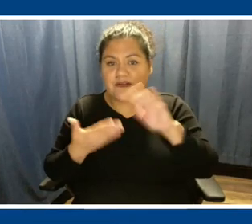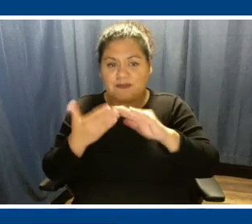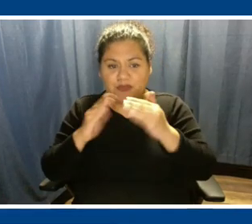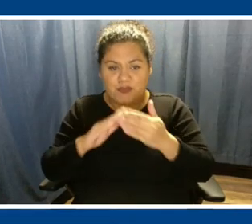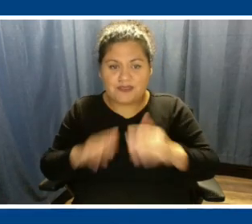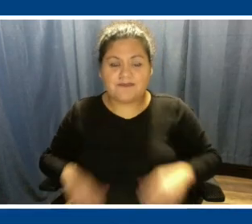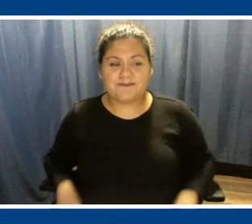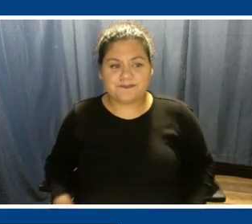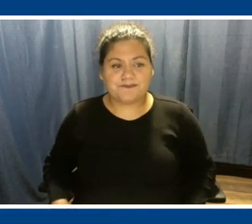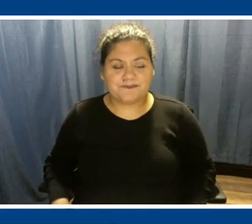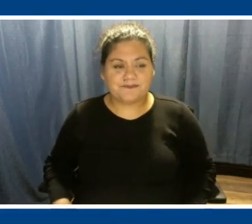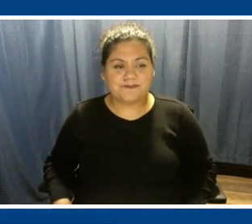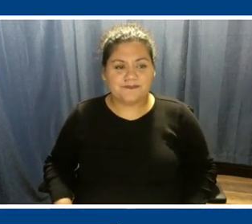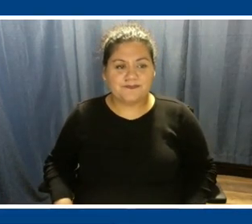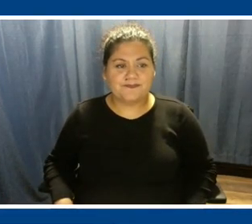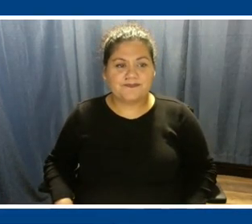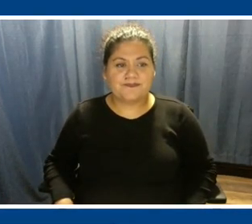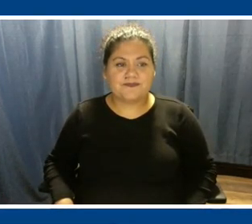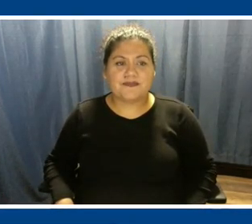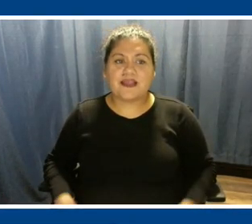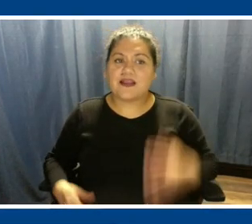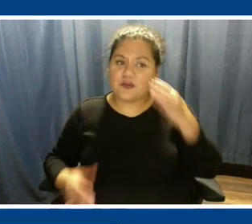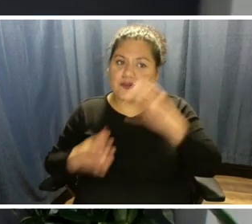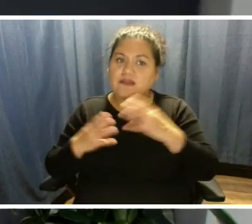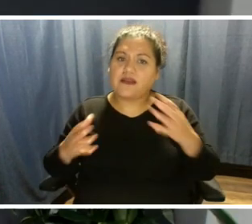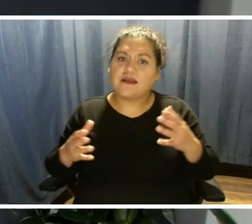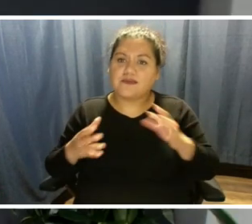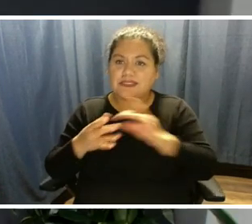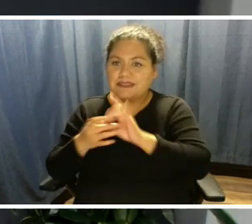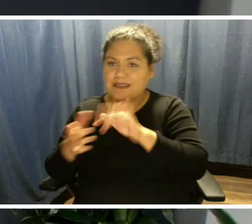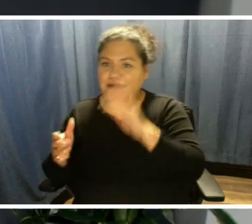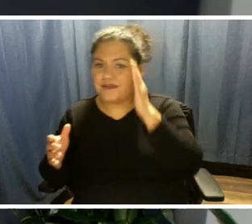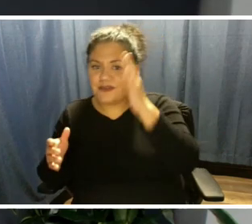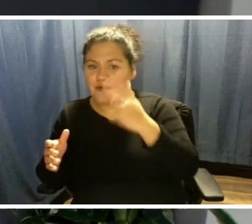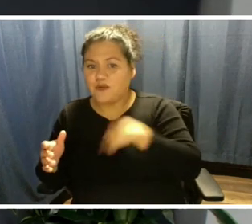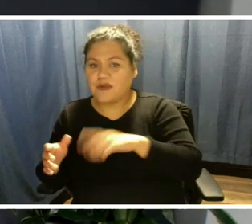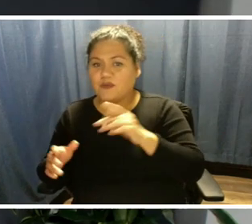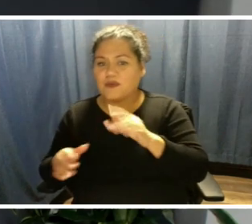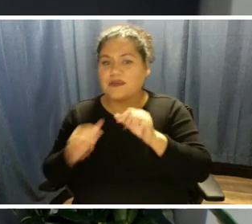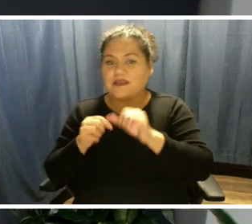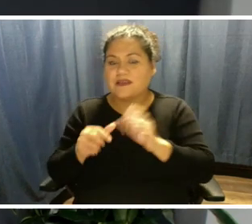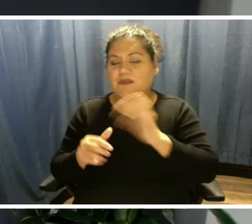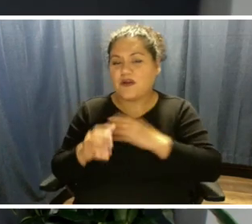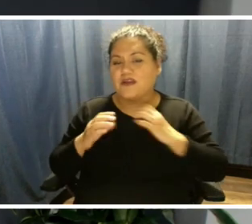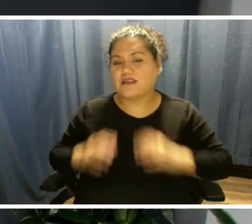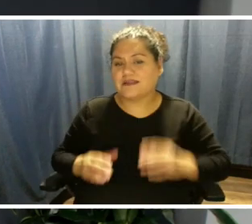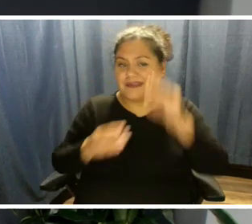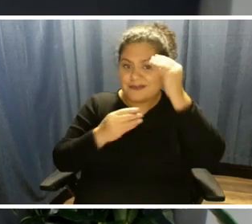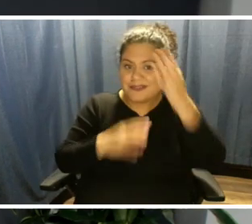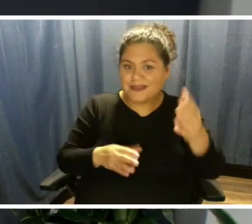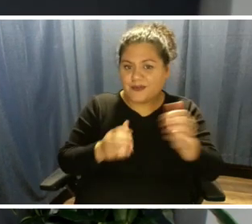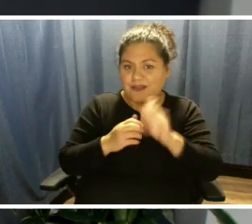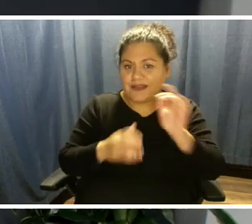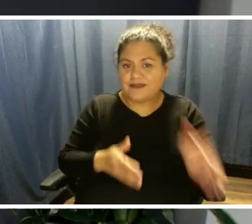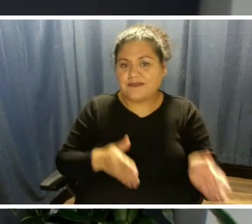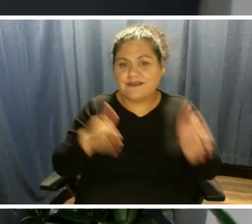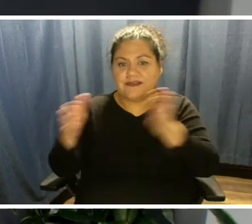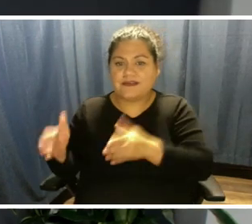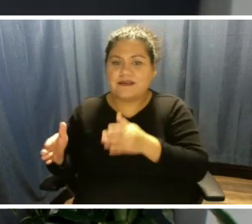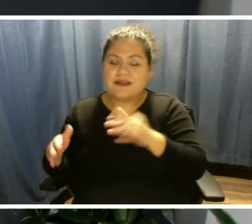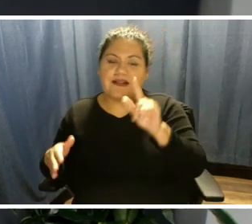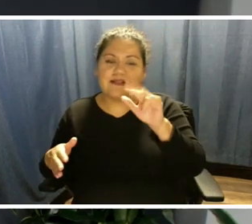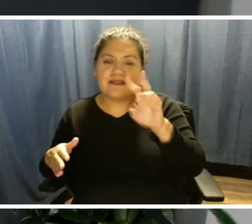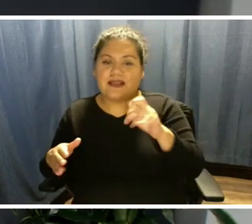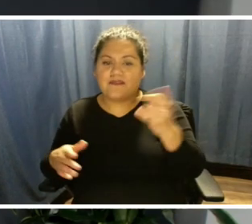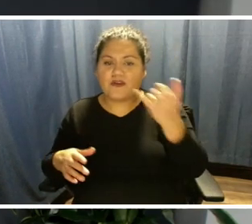Thanks, Benny. I know there's a lot more to come there and we'll be sure to keep our customers, our community updated on that. We're going to go to another live caller.